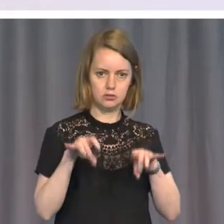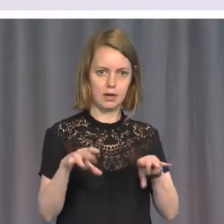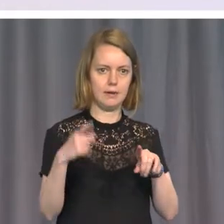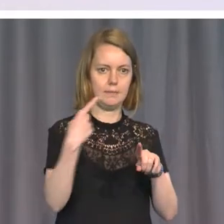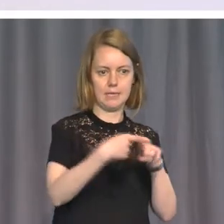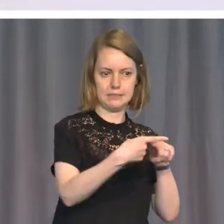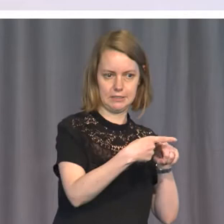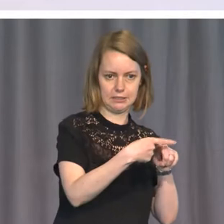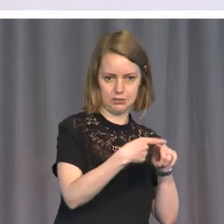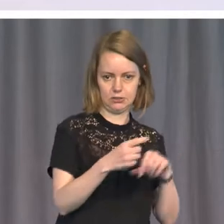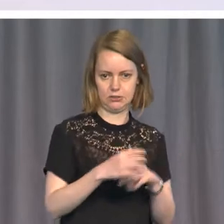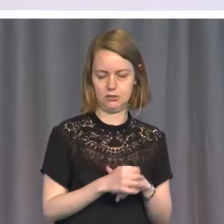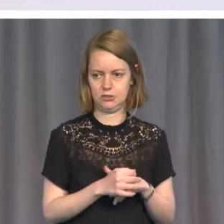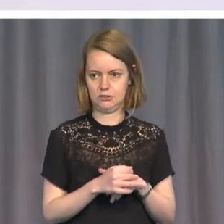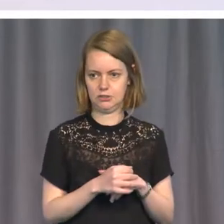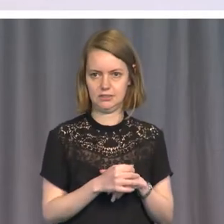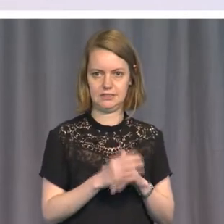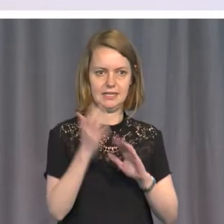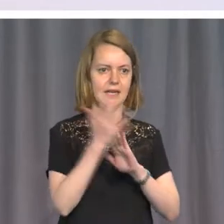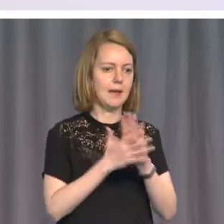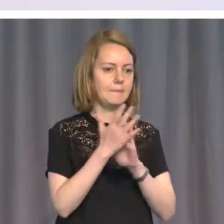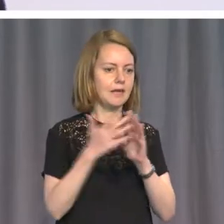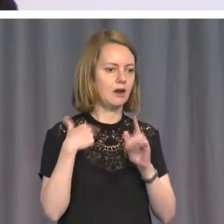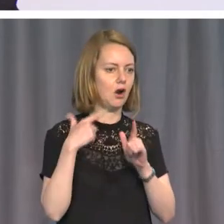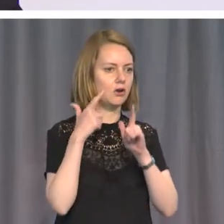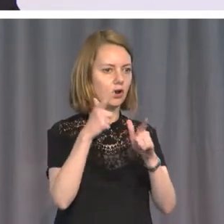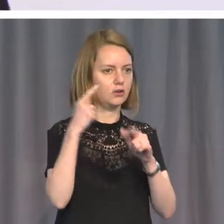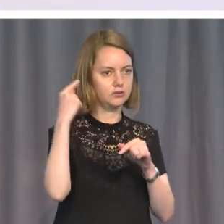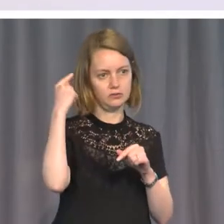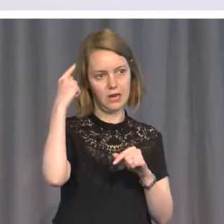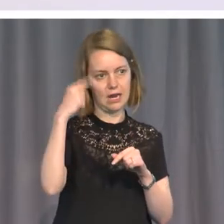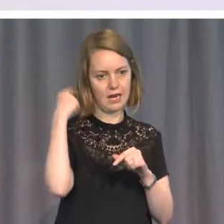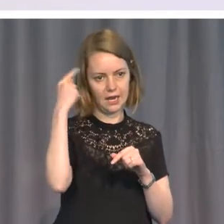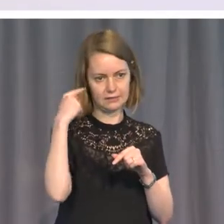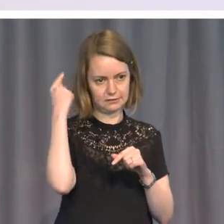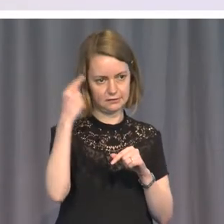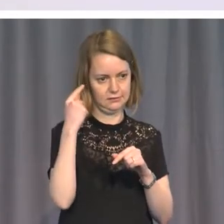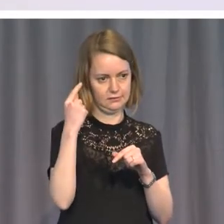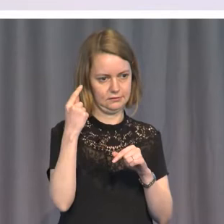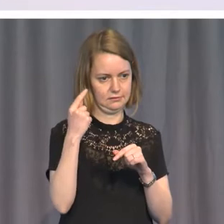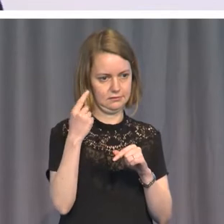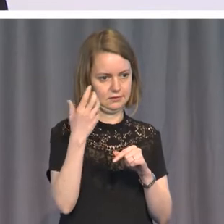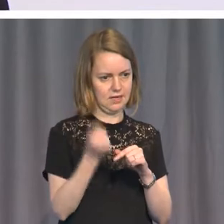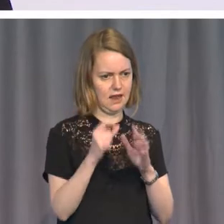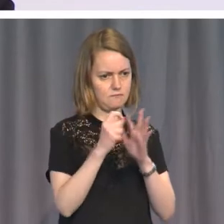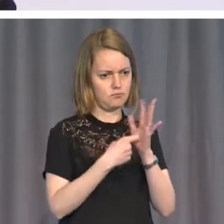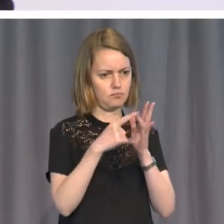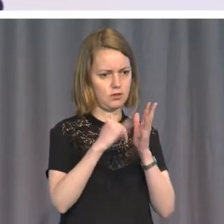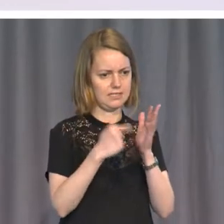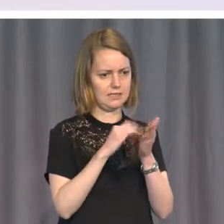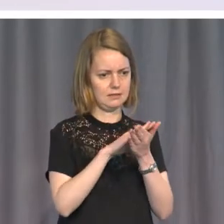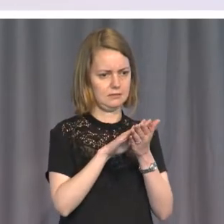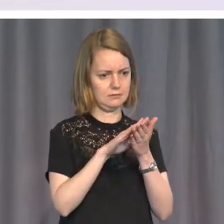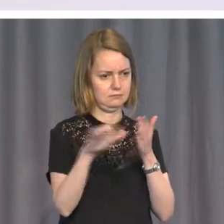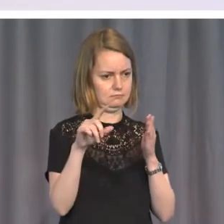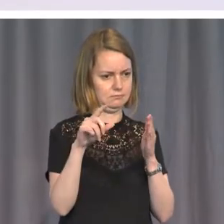felt in Harley Street in London and my teeth examined in Sydney's Macquarie Street. Because if